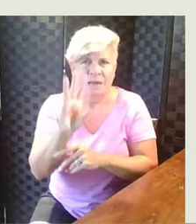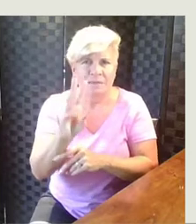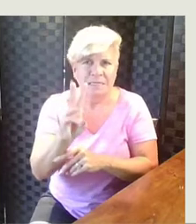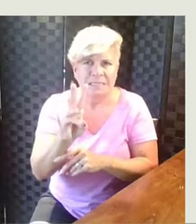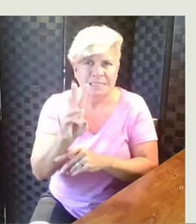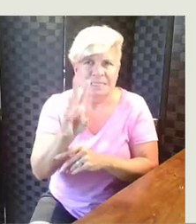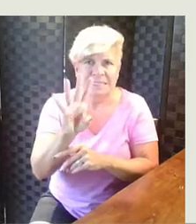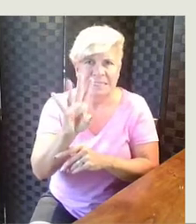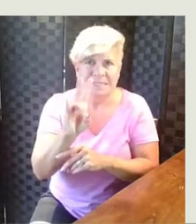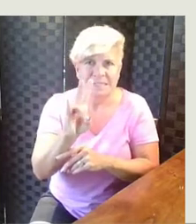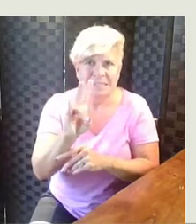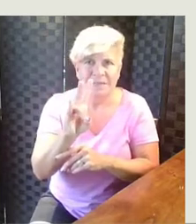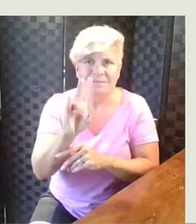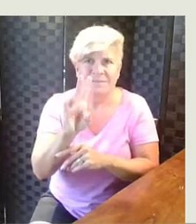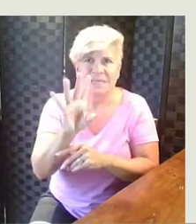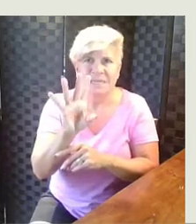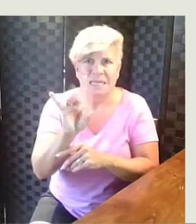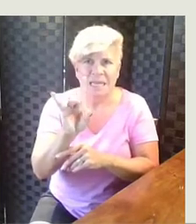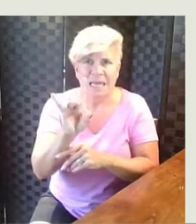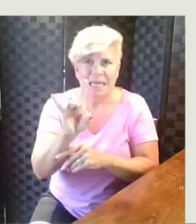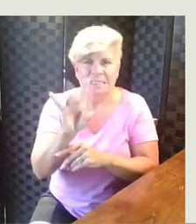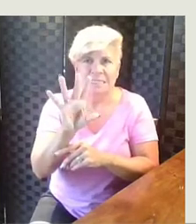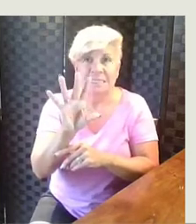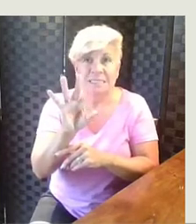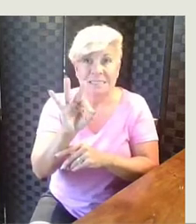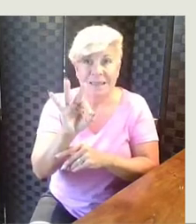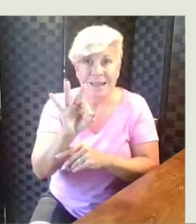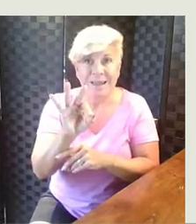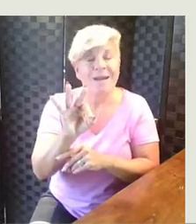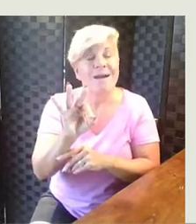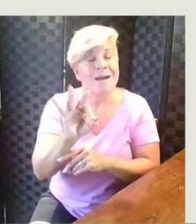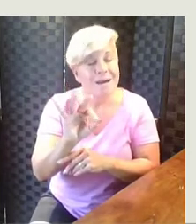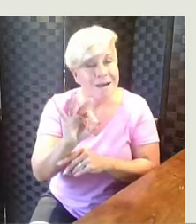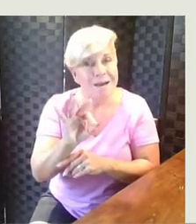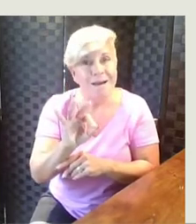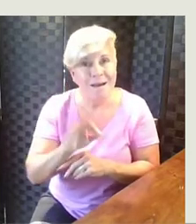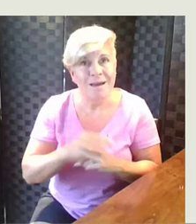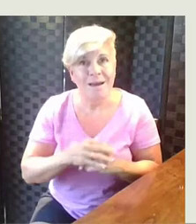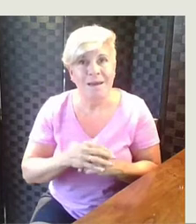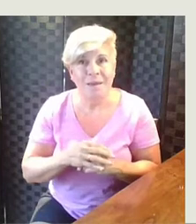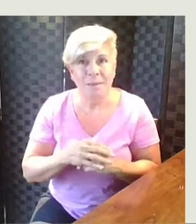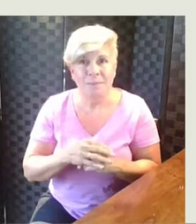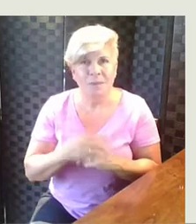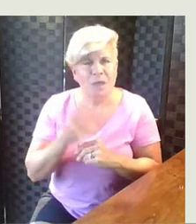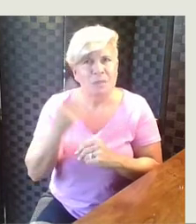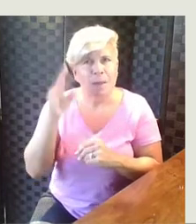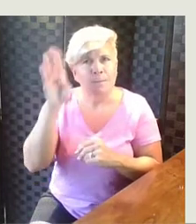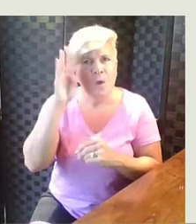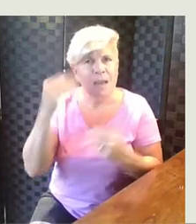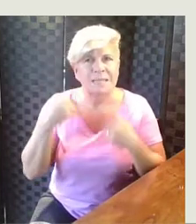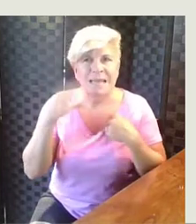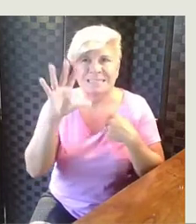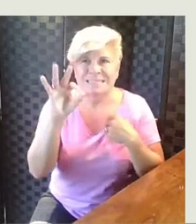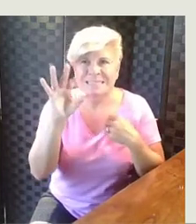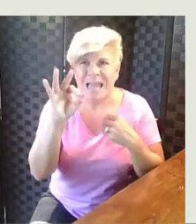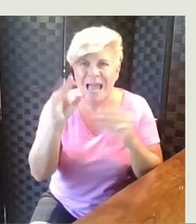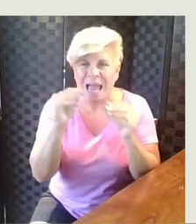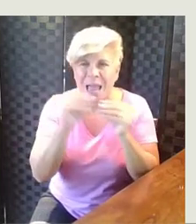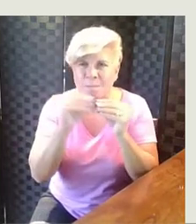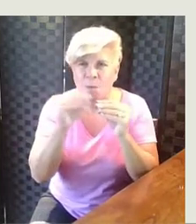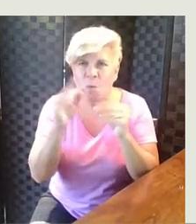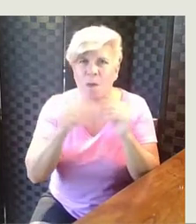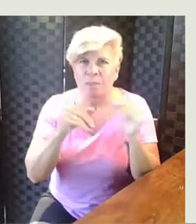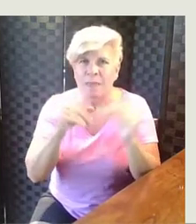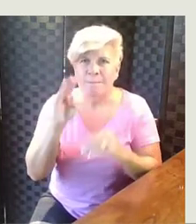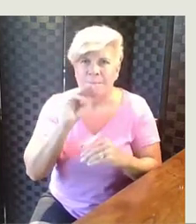five, six, seven, eight, nine. Looks like Brian has nine stickers more than